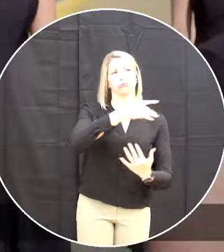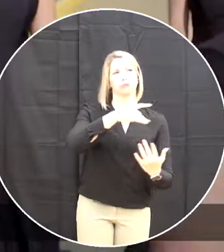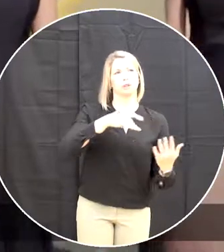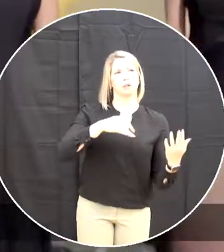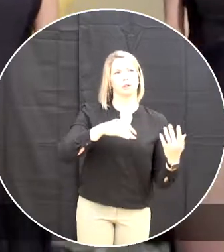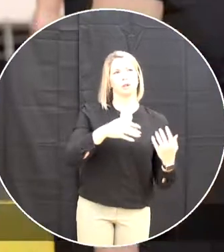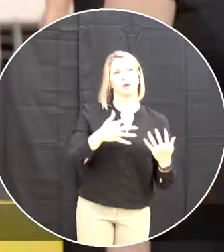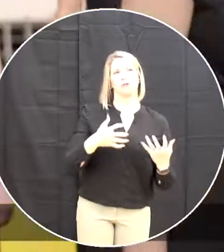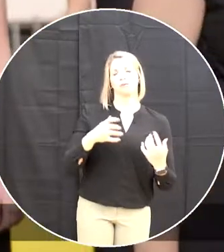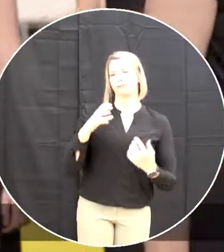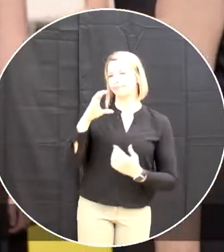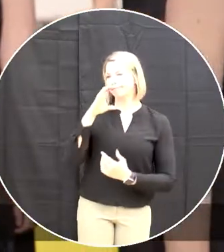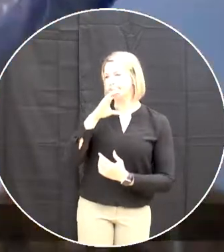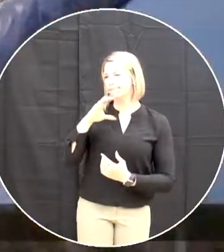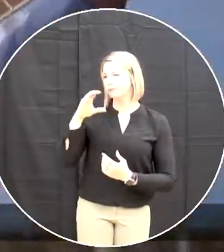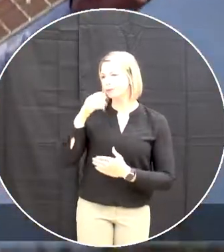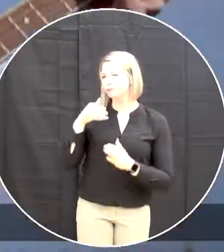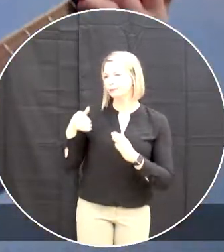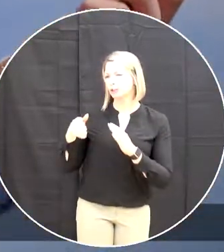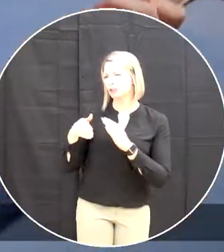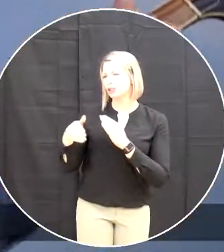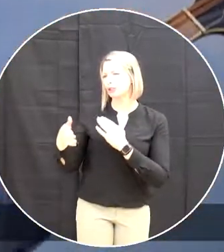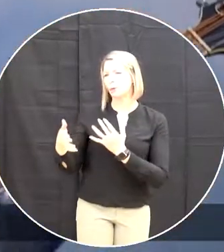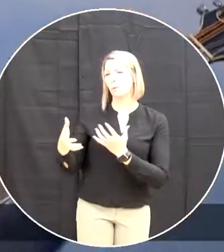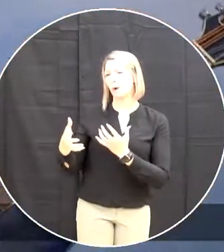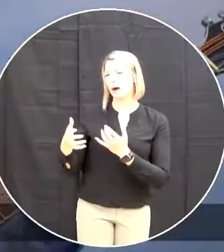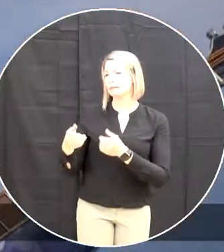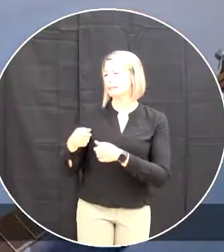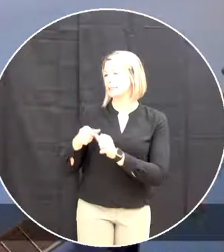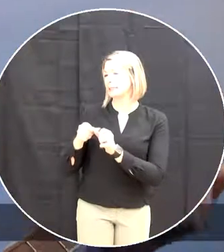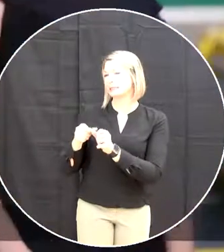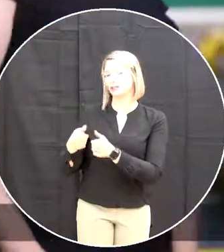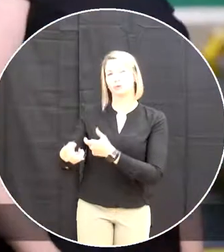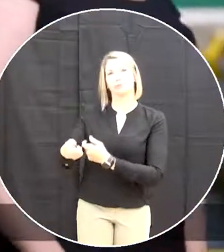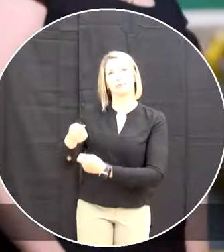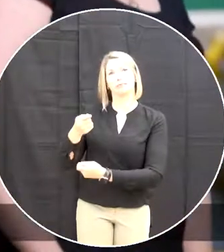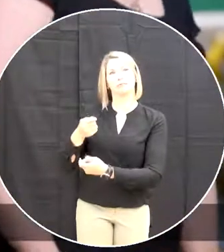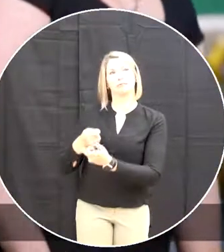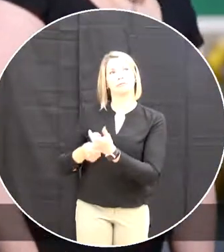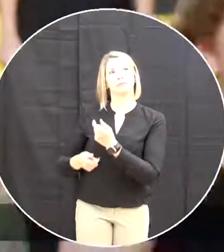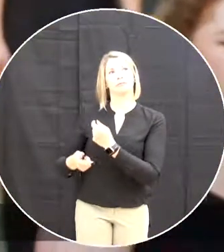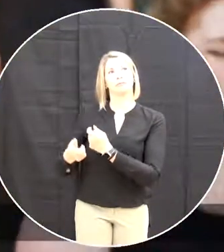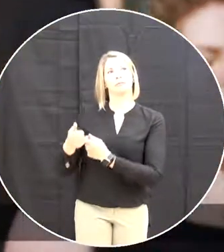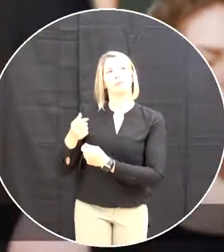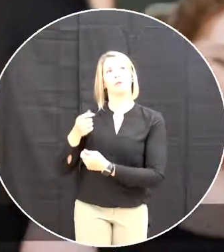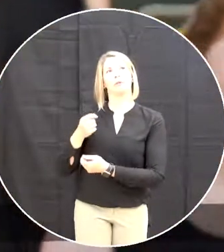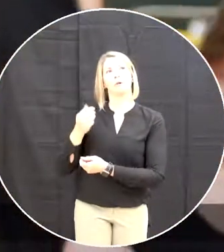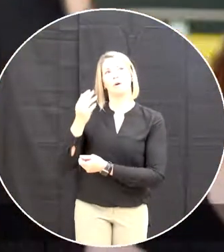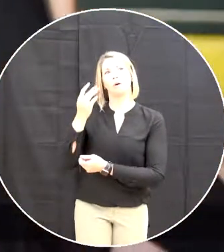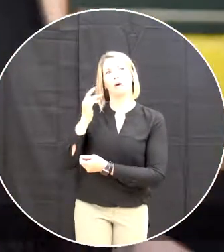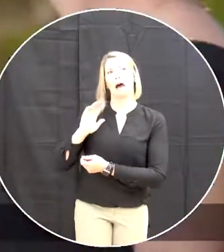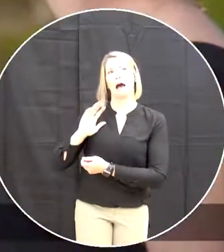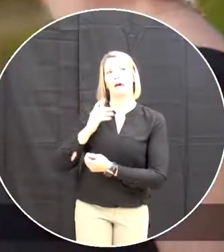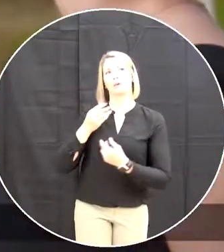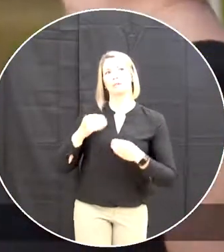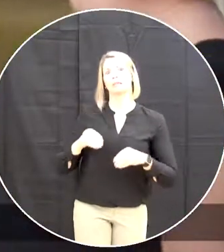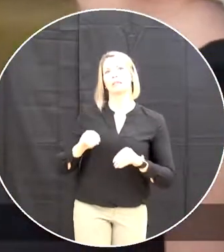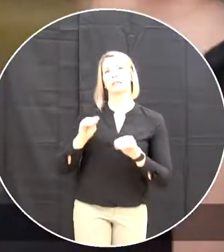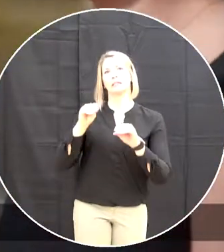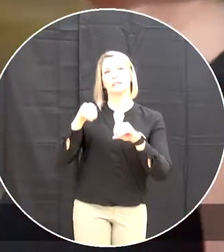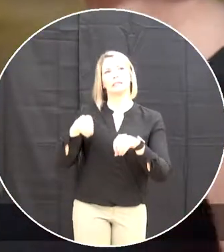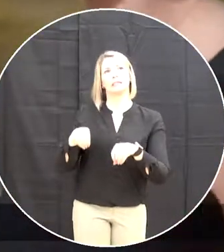rest of which to stay I have ceased to hold